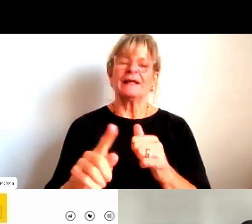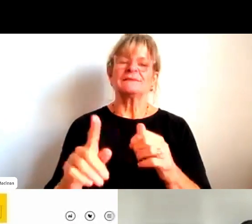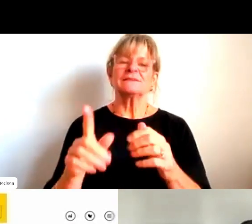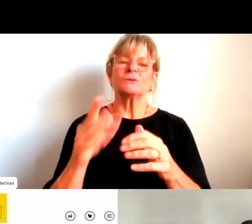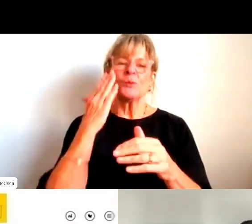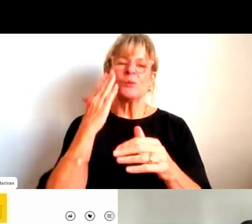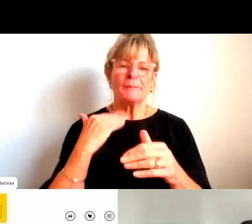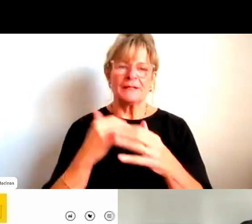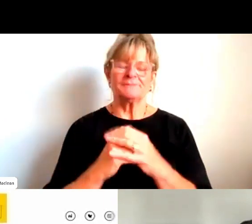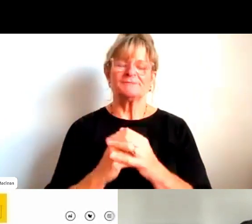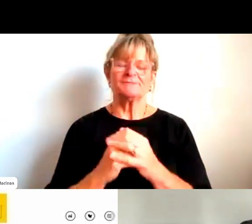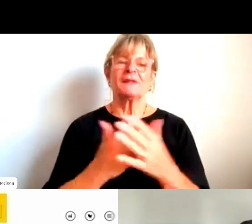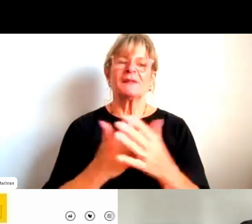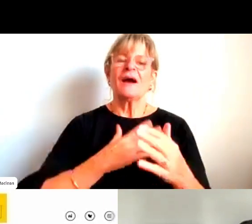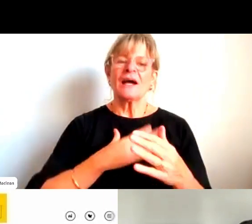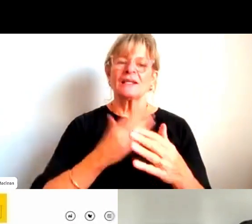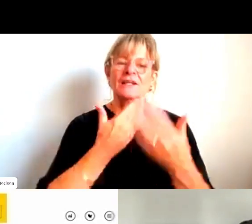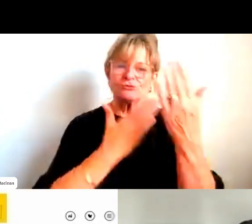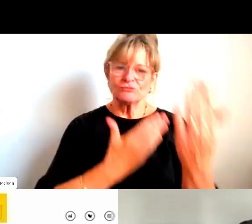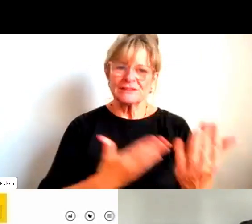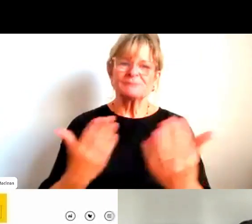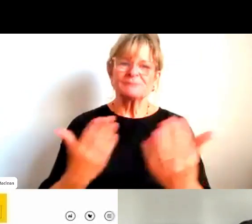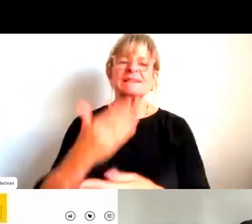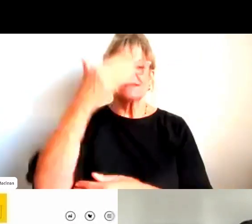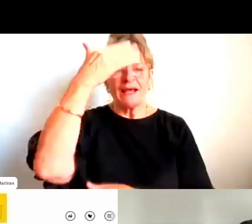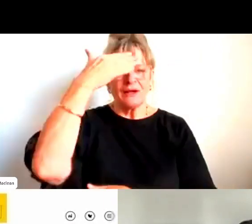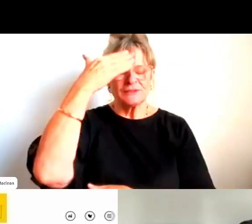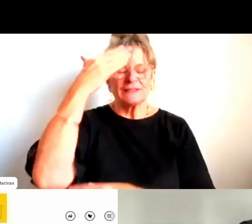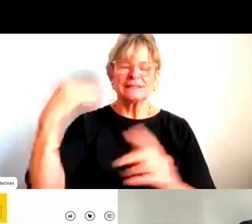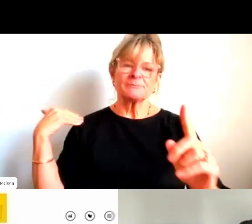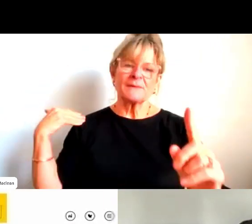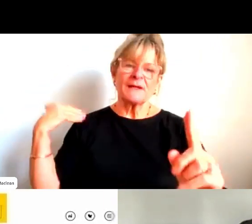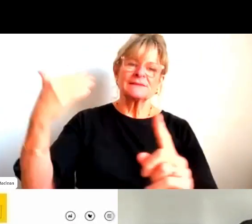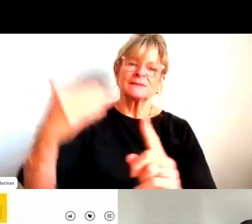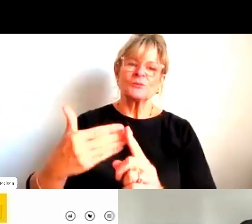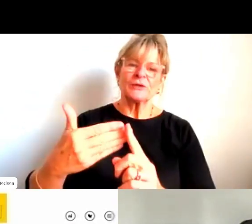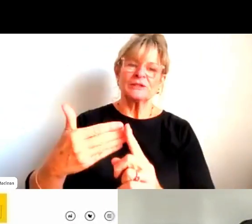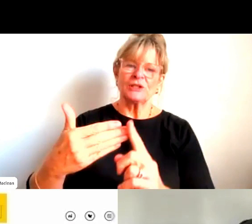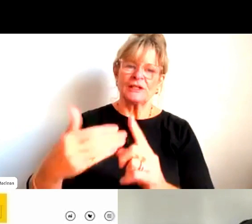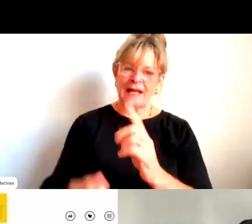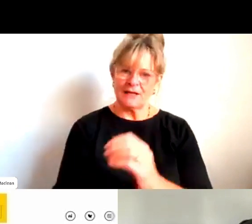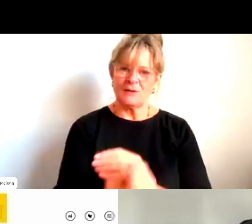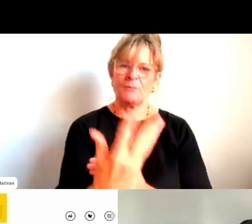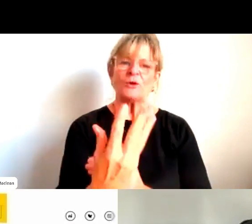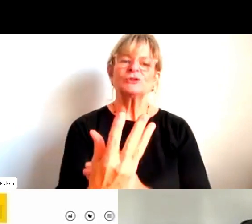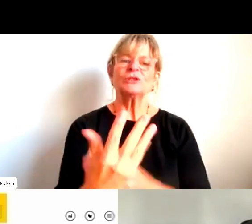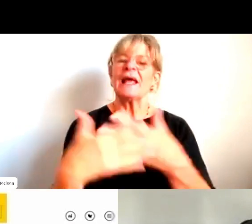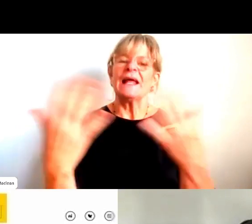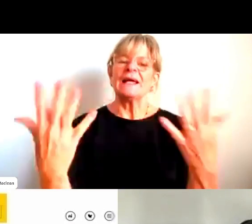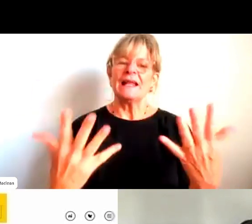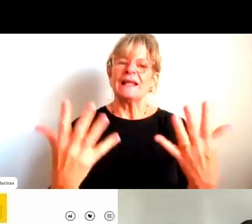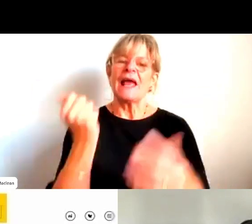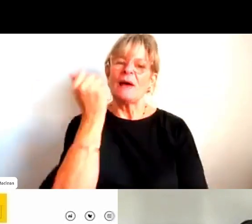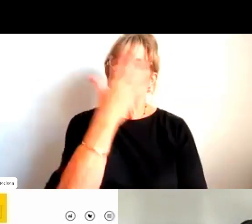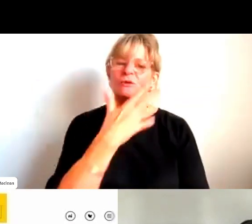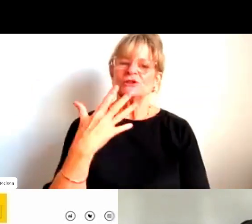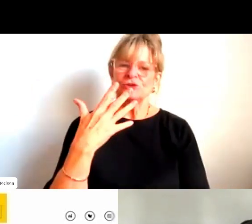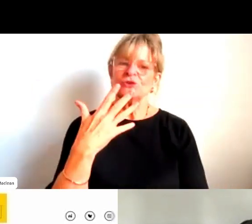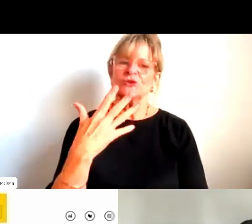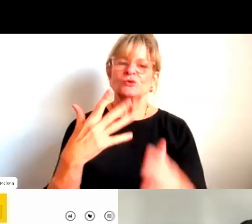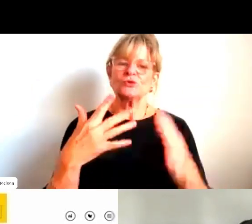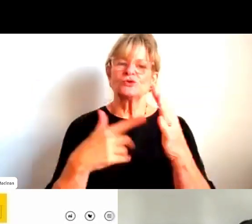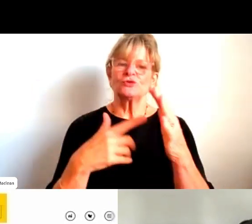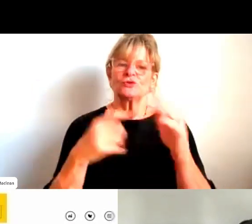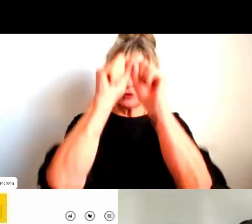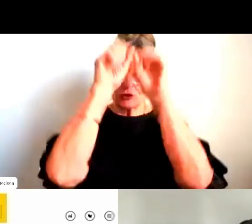And I'd like to pay my respects to Elders past, present and emerging and to any Aboriginal Torres Strait Islander people that may